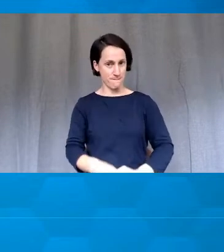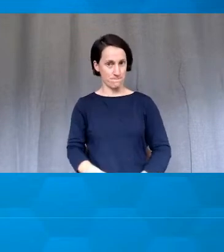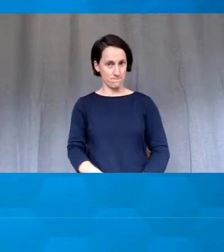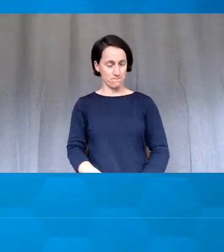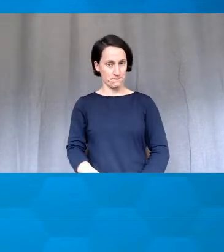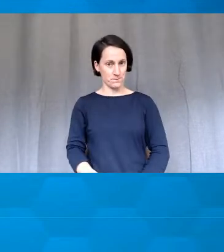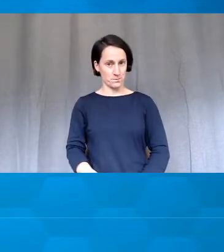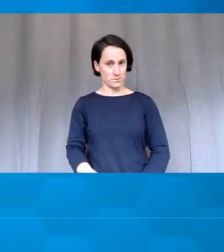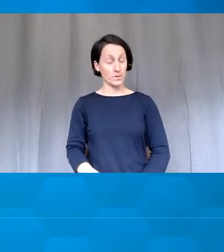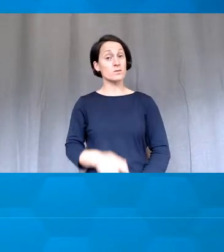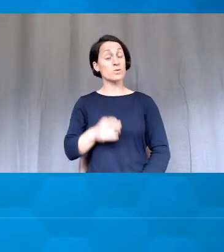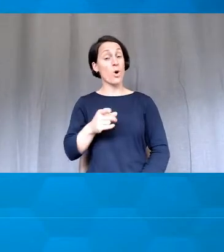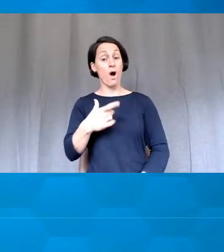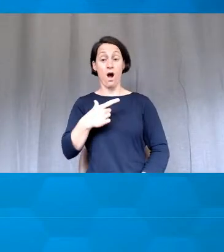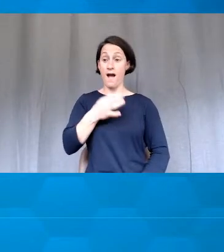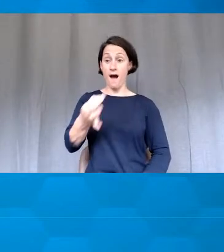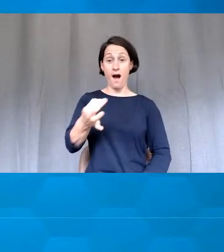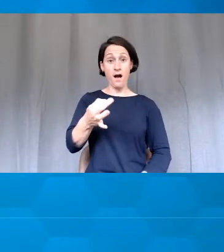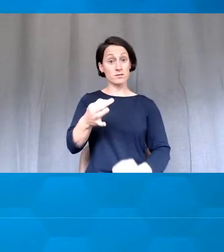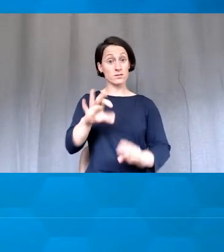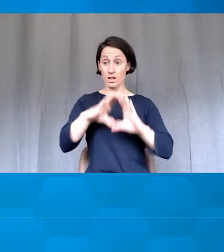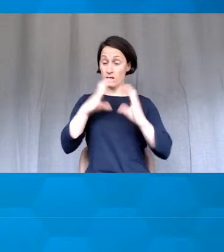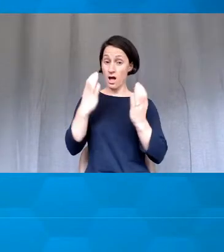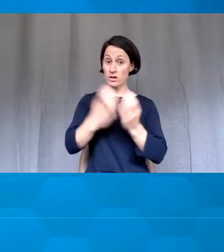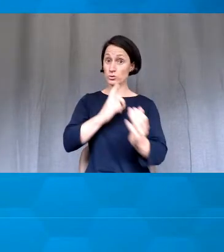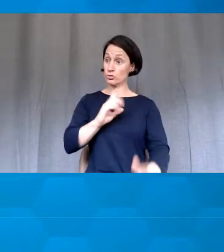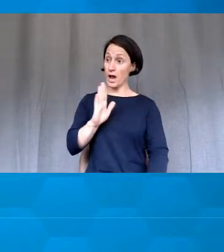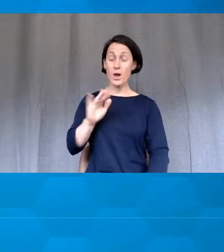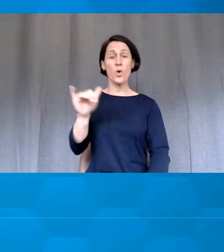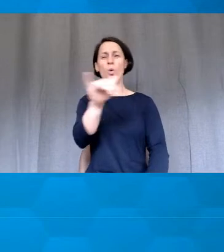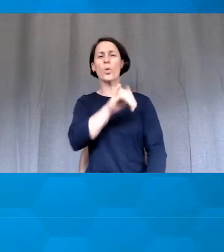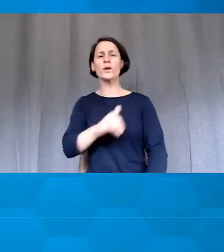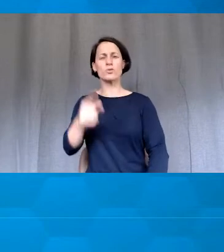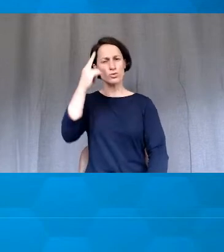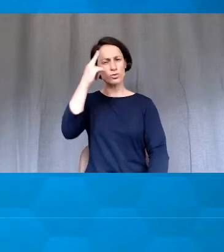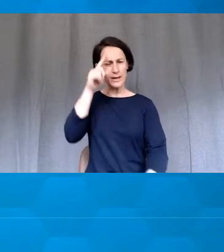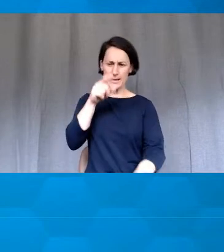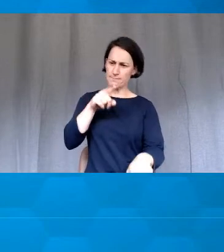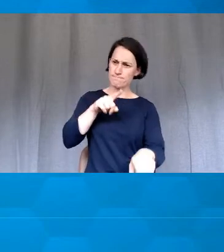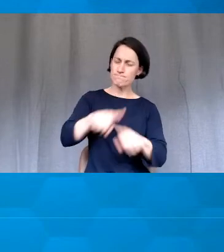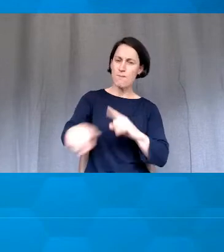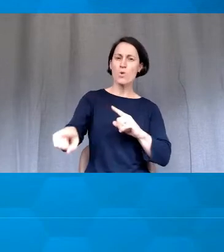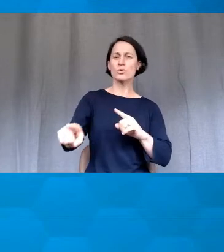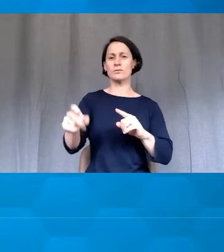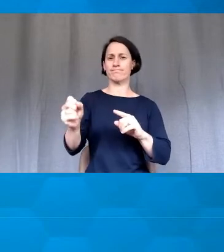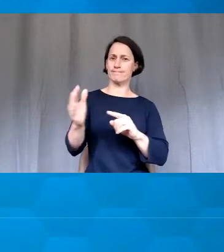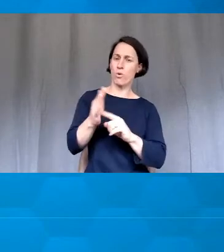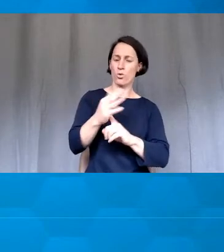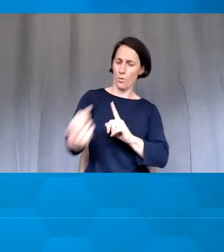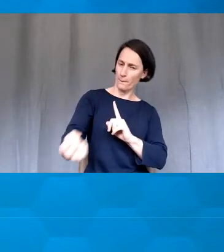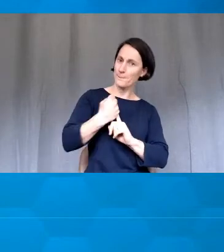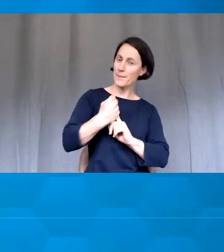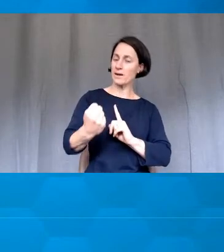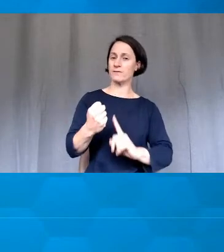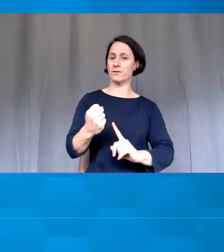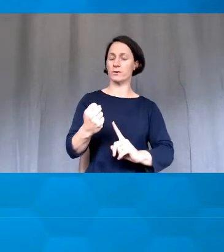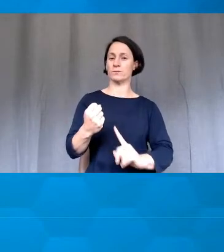please raise your hand when I call out the one thing that you thought predominated. And here would be some typical numbers.